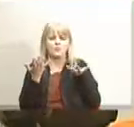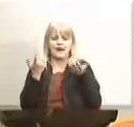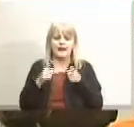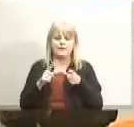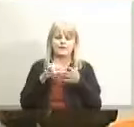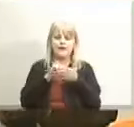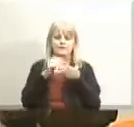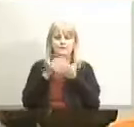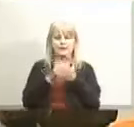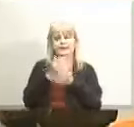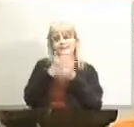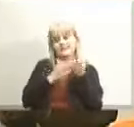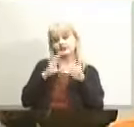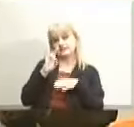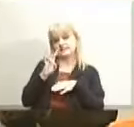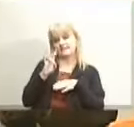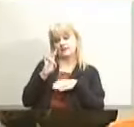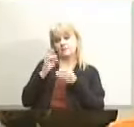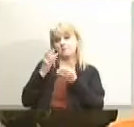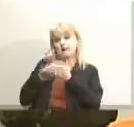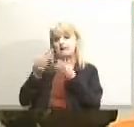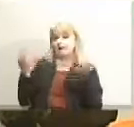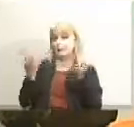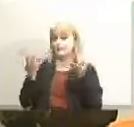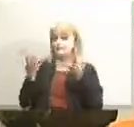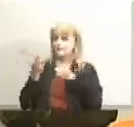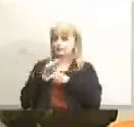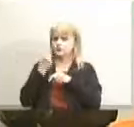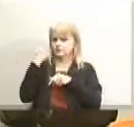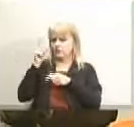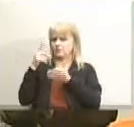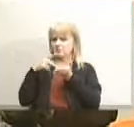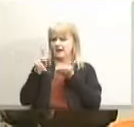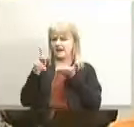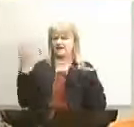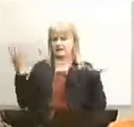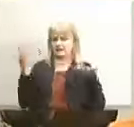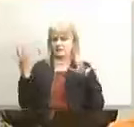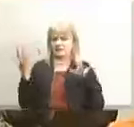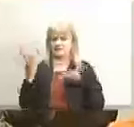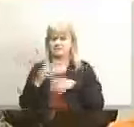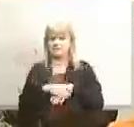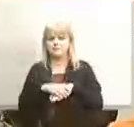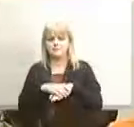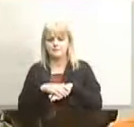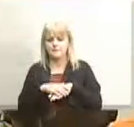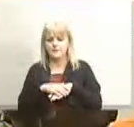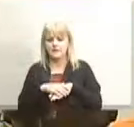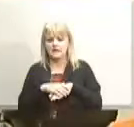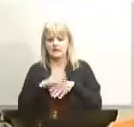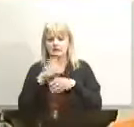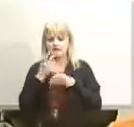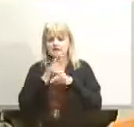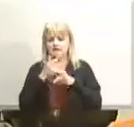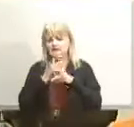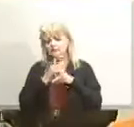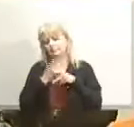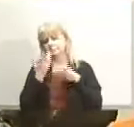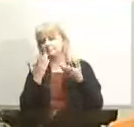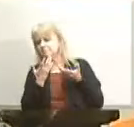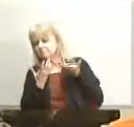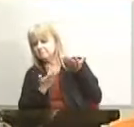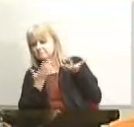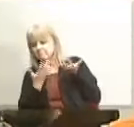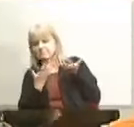money is paying for uh this year how that was was parceled out um just to keep kind of a tab on